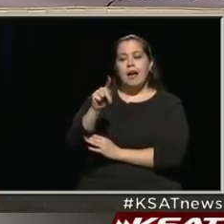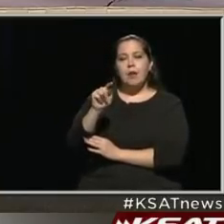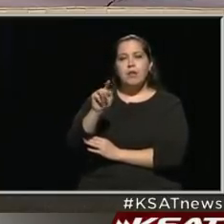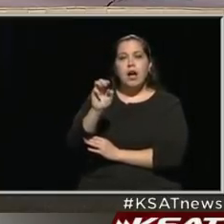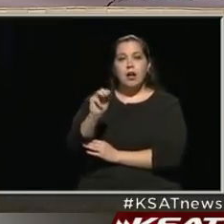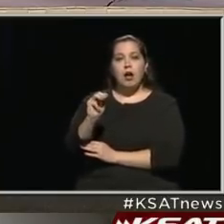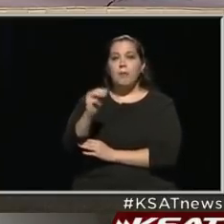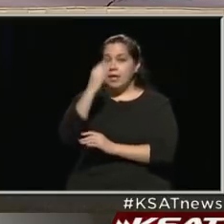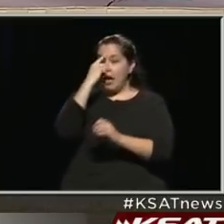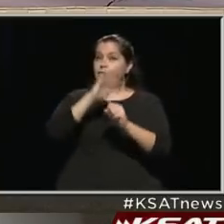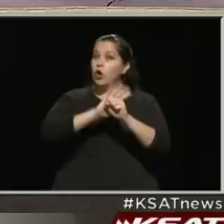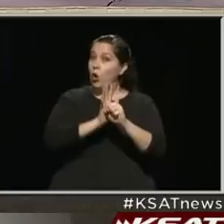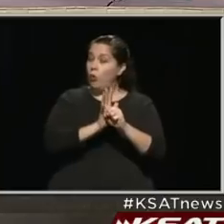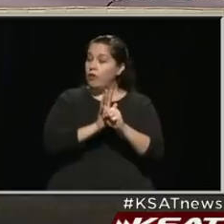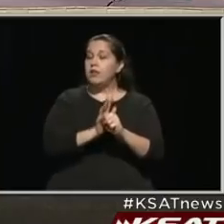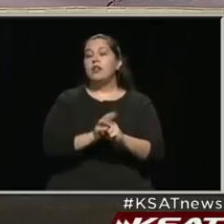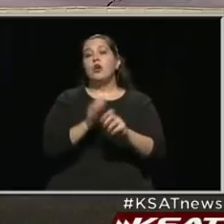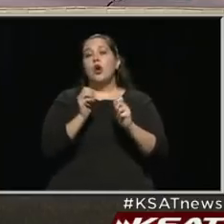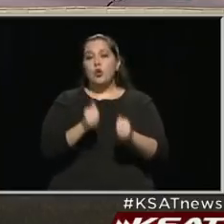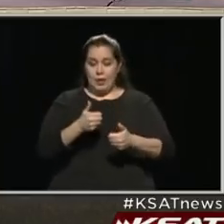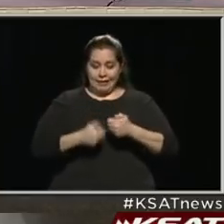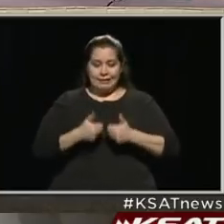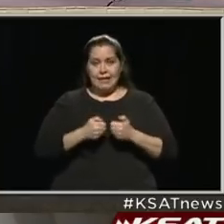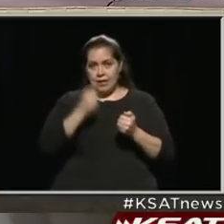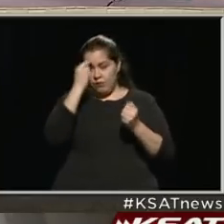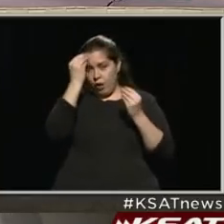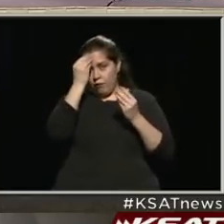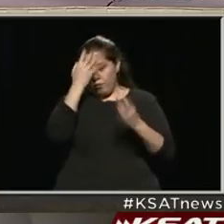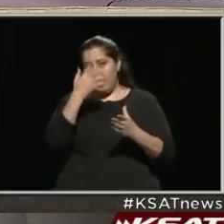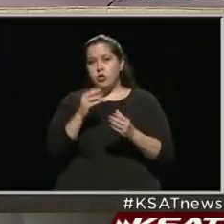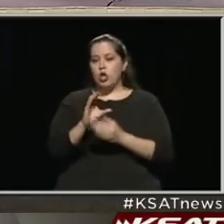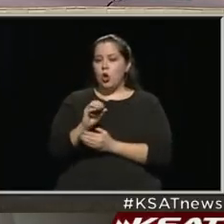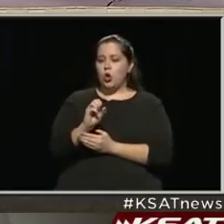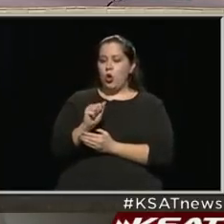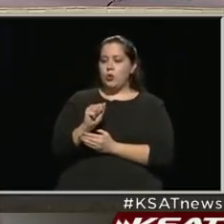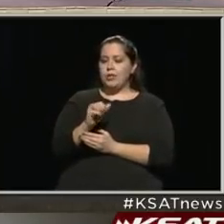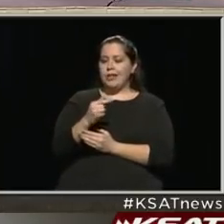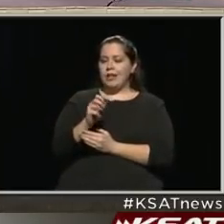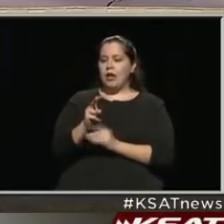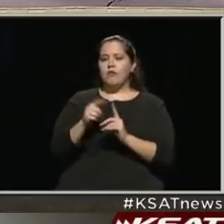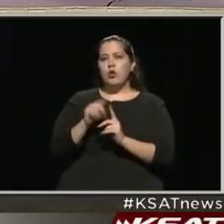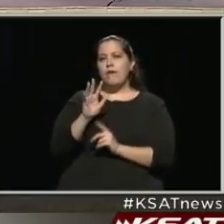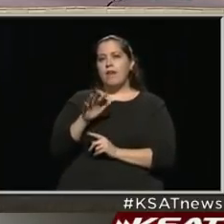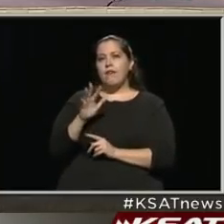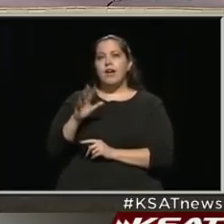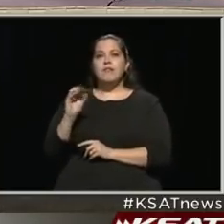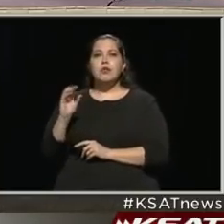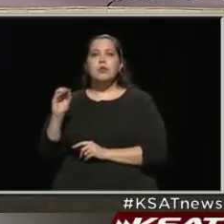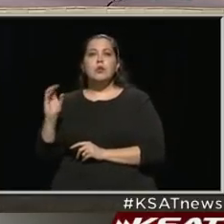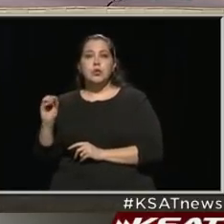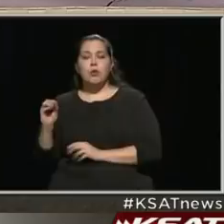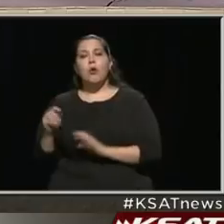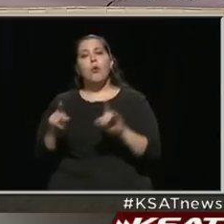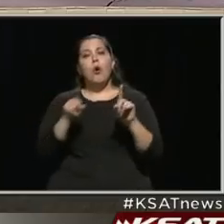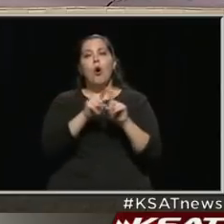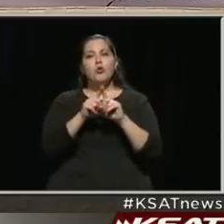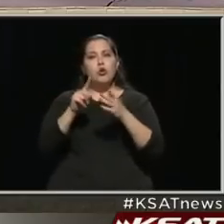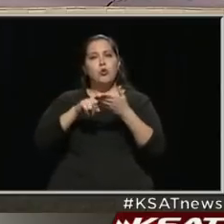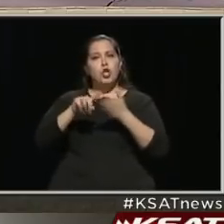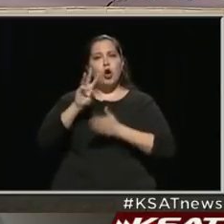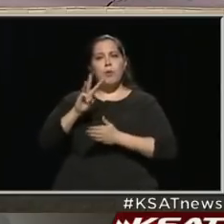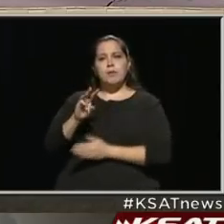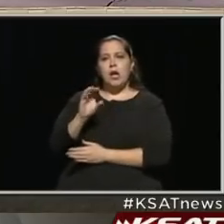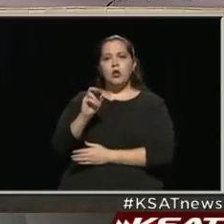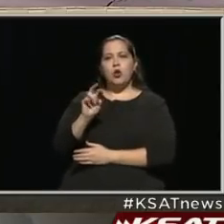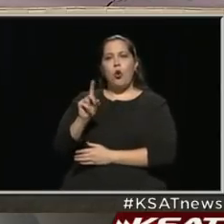the COVID-19 updates, you can subscribe on text by texting COSAGOV to 55000, and you also go on our website,